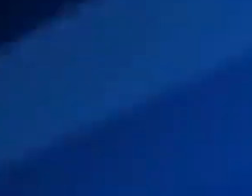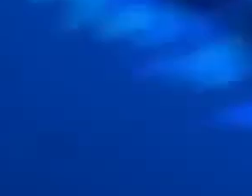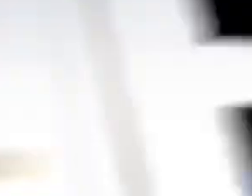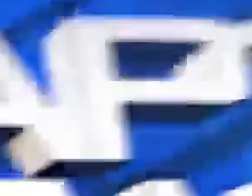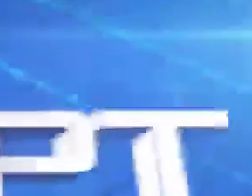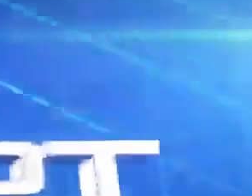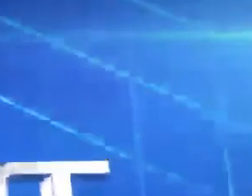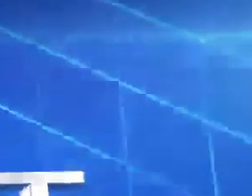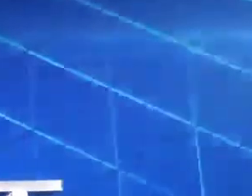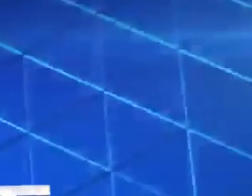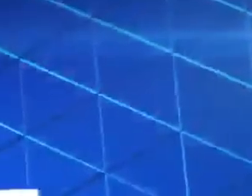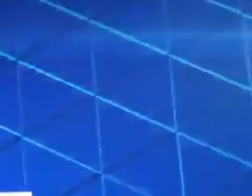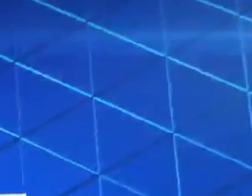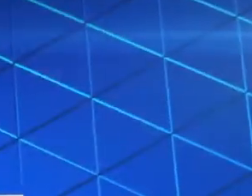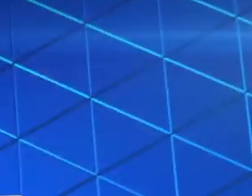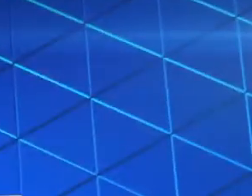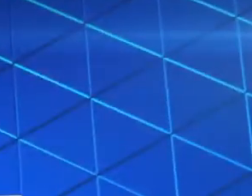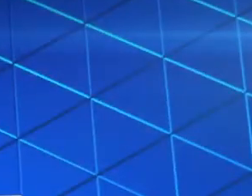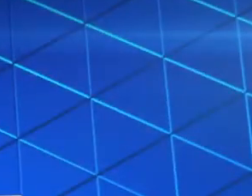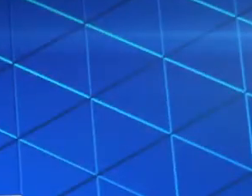We'll see you next